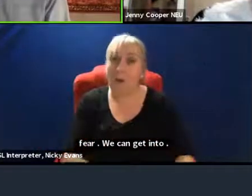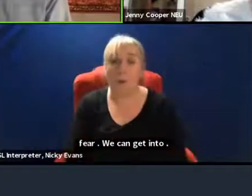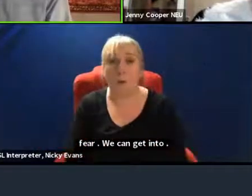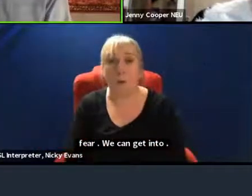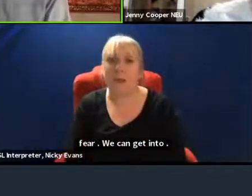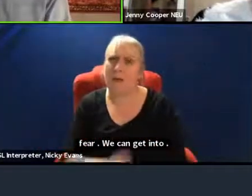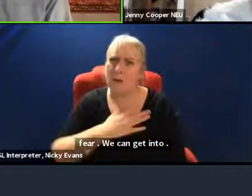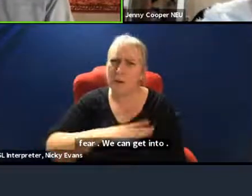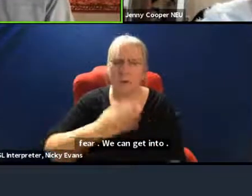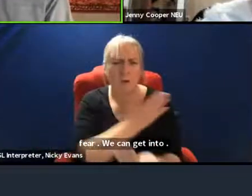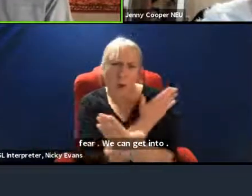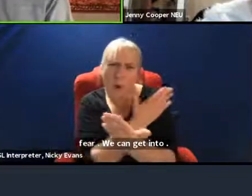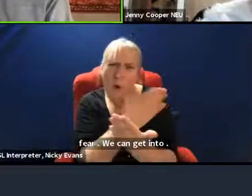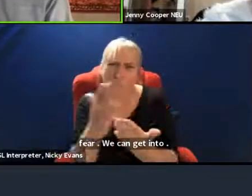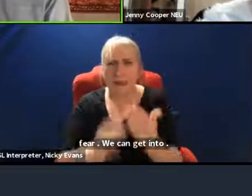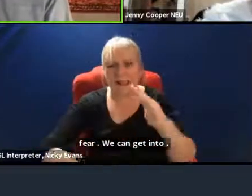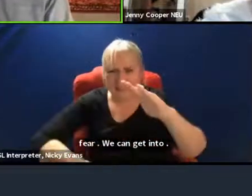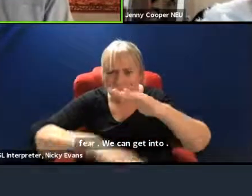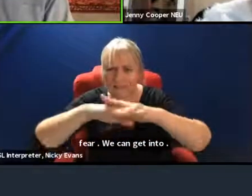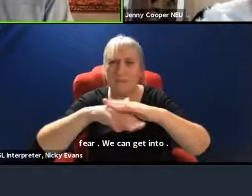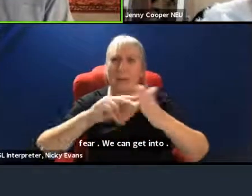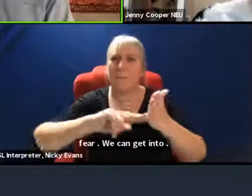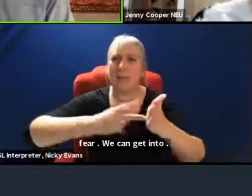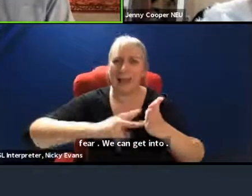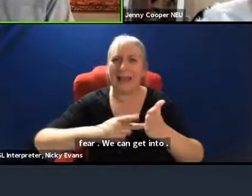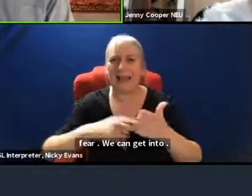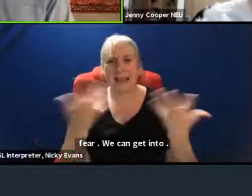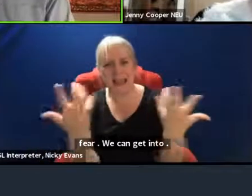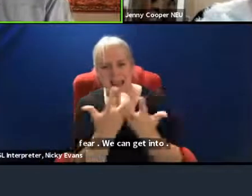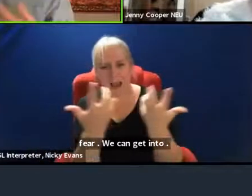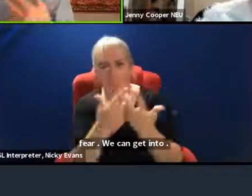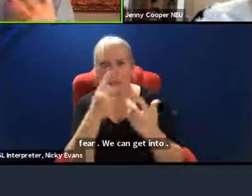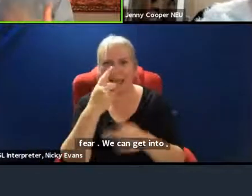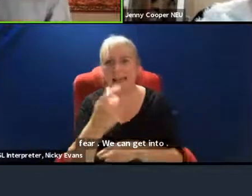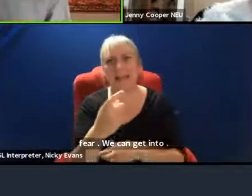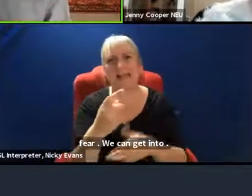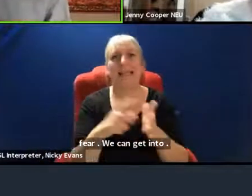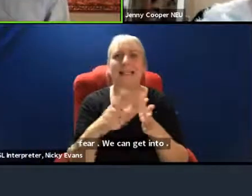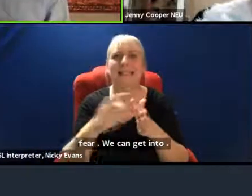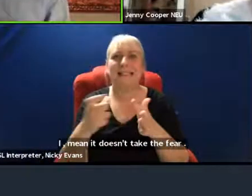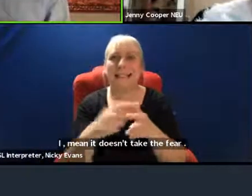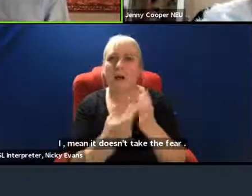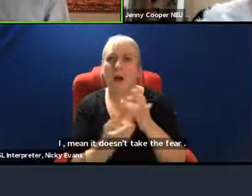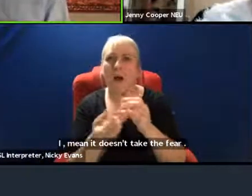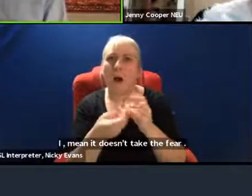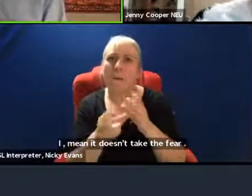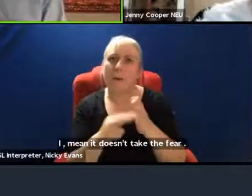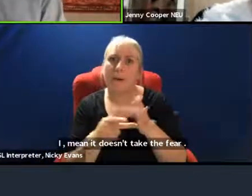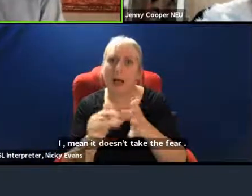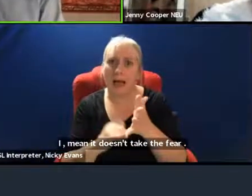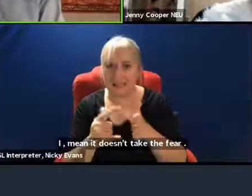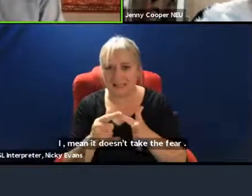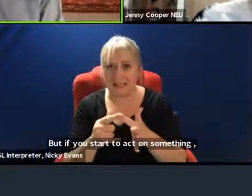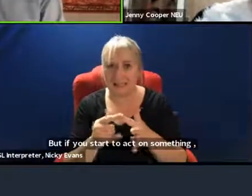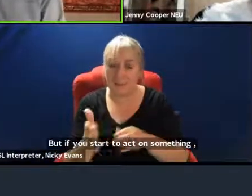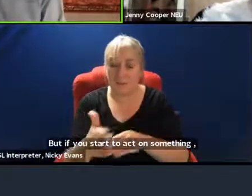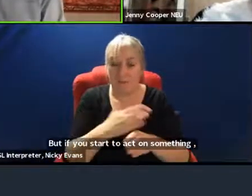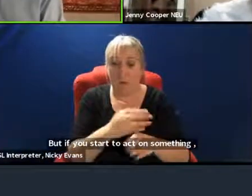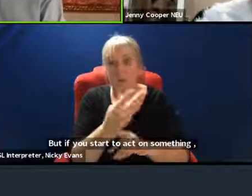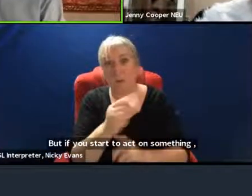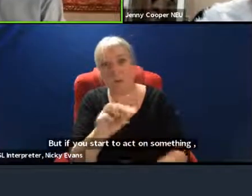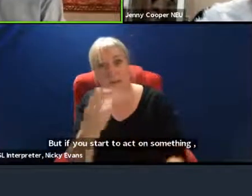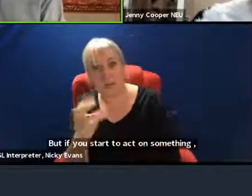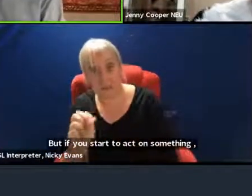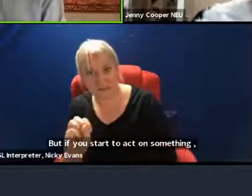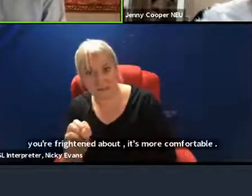plan to decarbonize the education estate by 2030. That should be part of a long overdue refurbishment